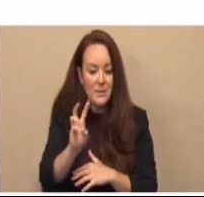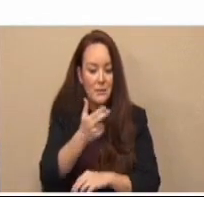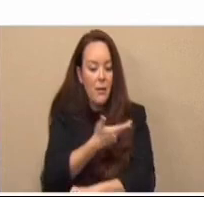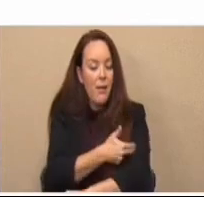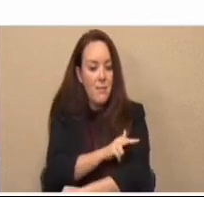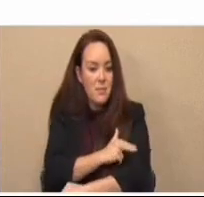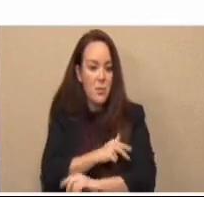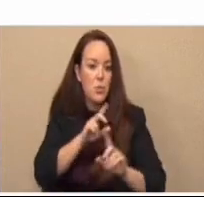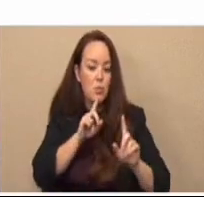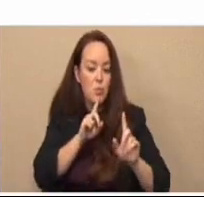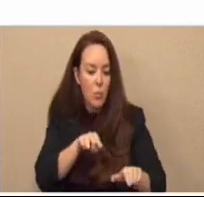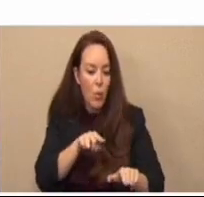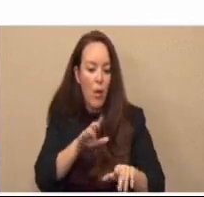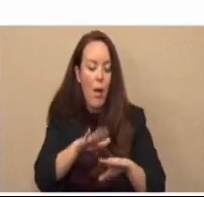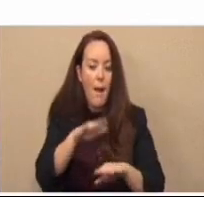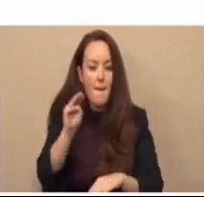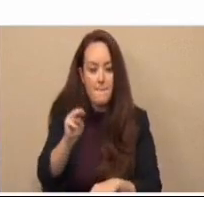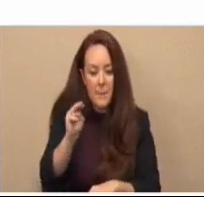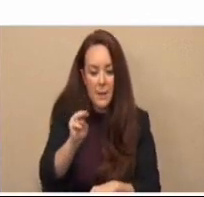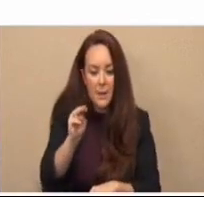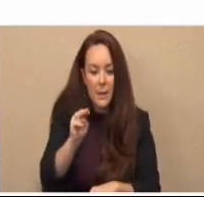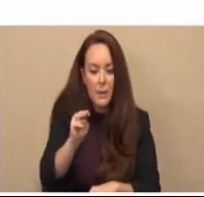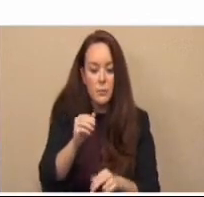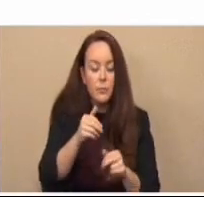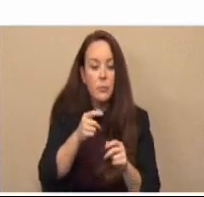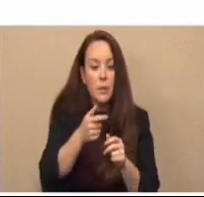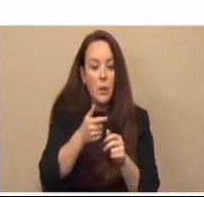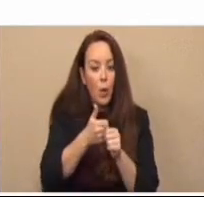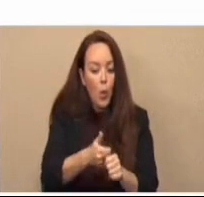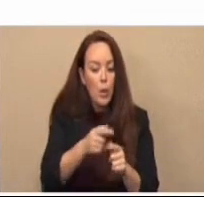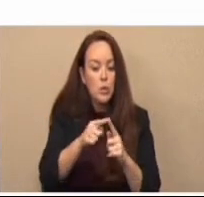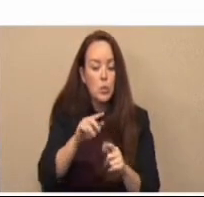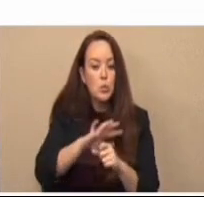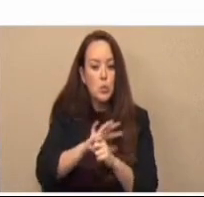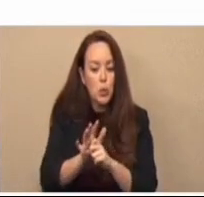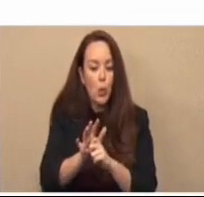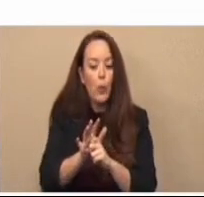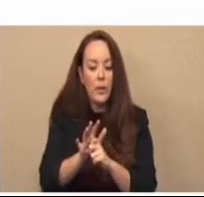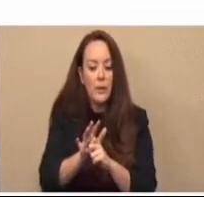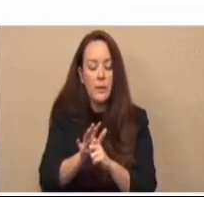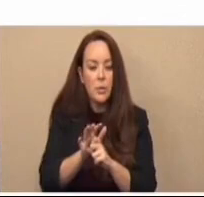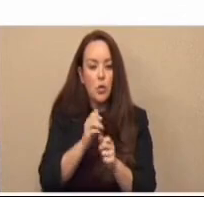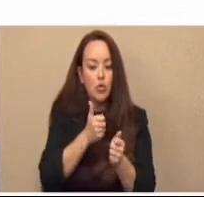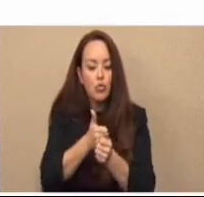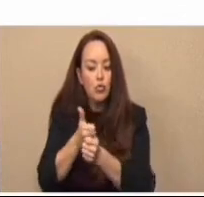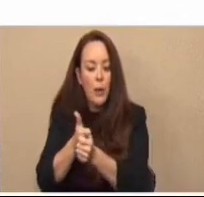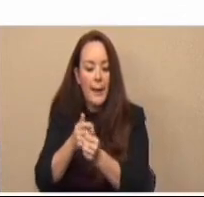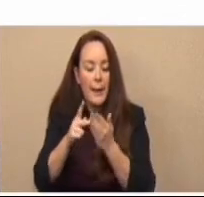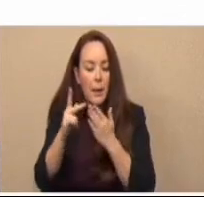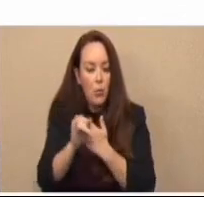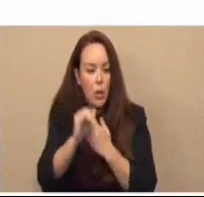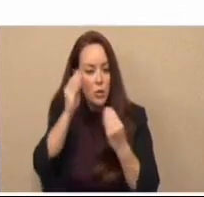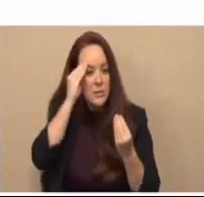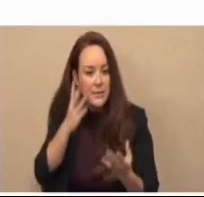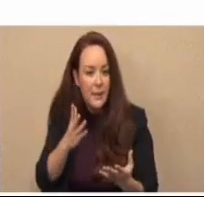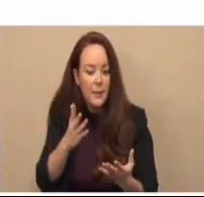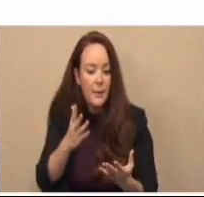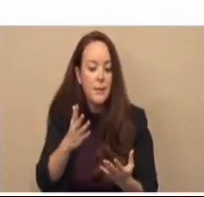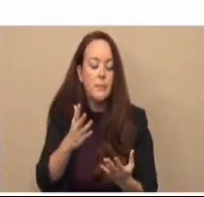hospitalizations reported on Monday, according to the COVID-19 tracking project data.